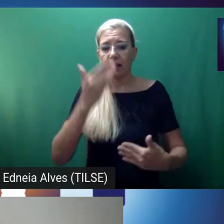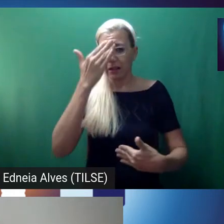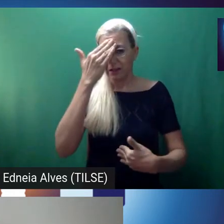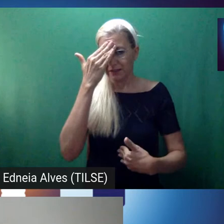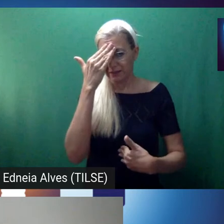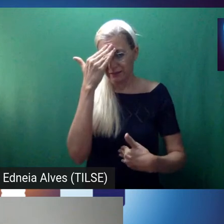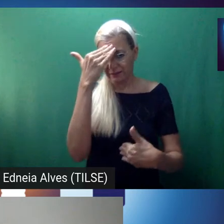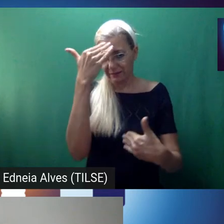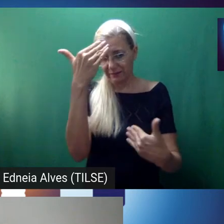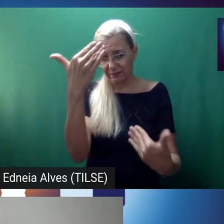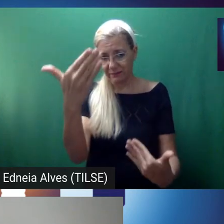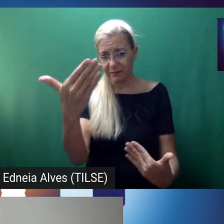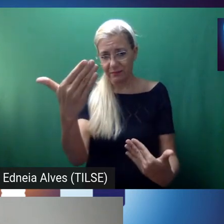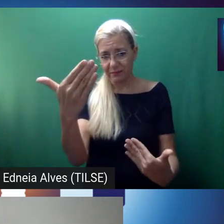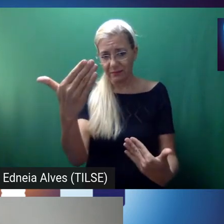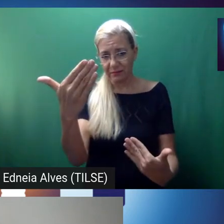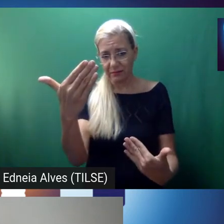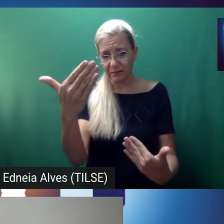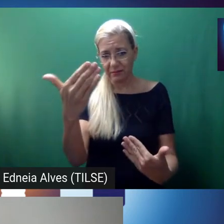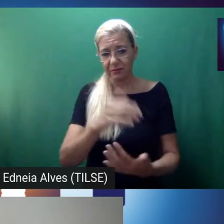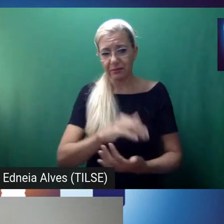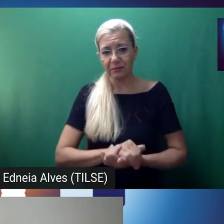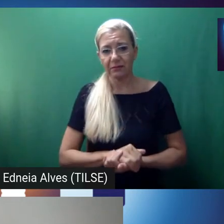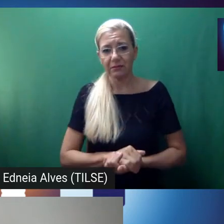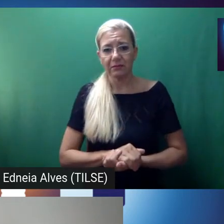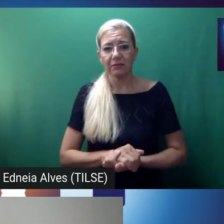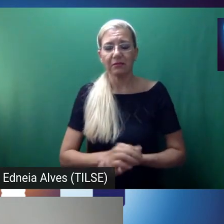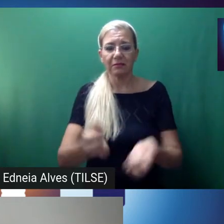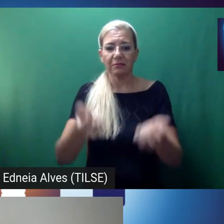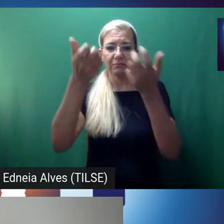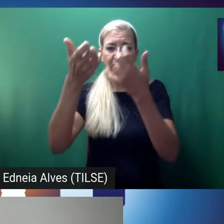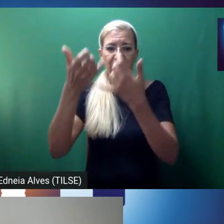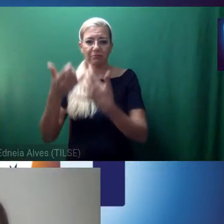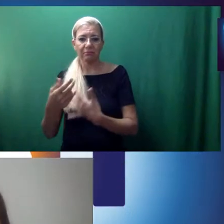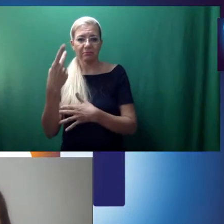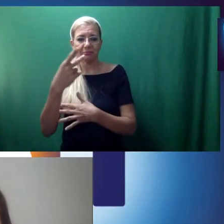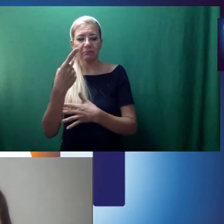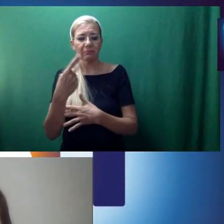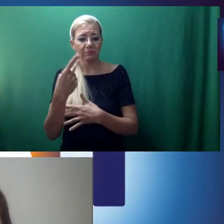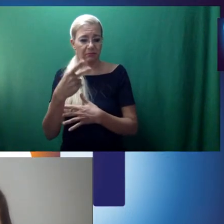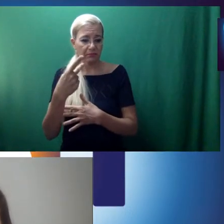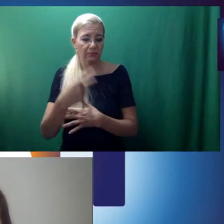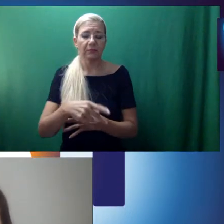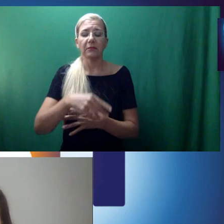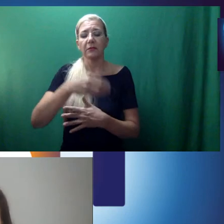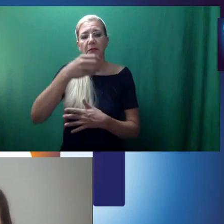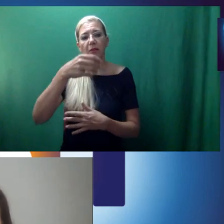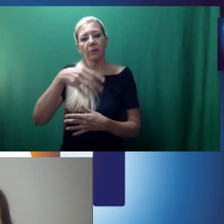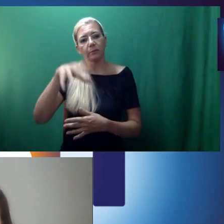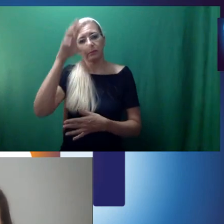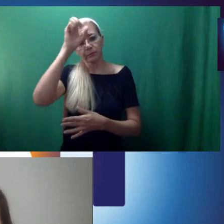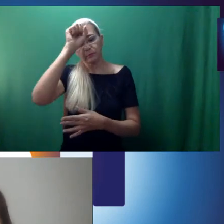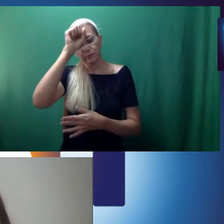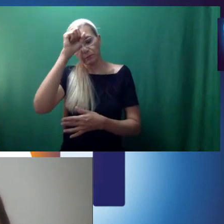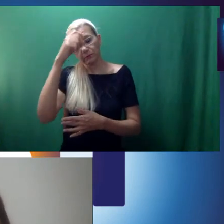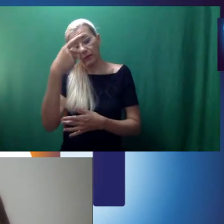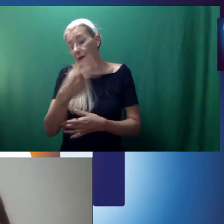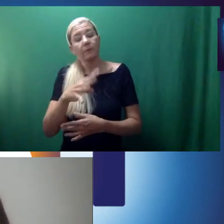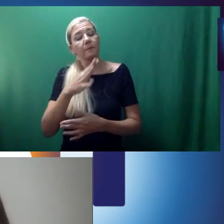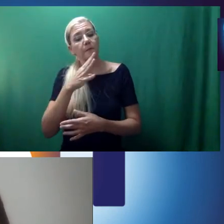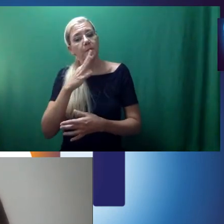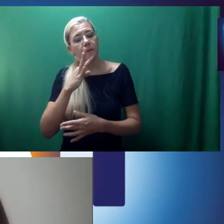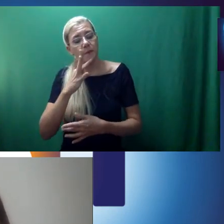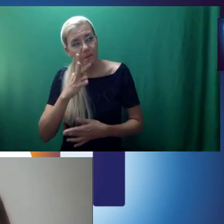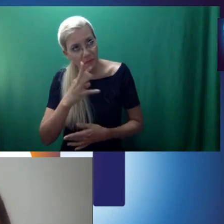for sharing your knowledge about EMI with us. Yeah. And it is very